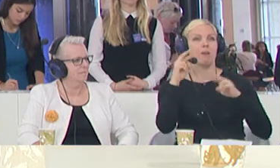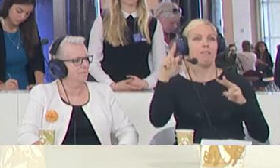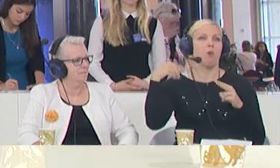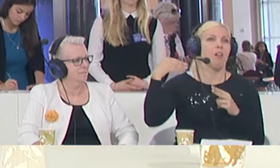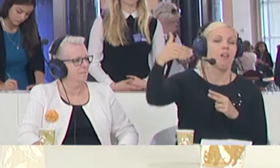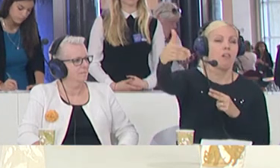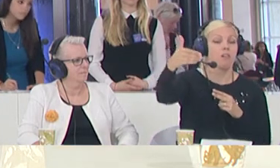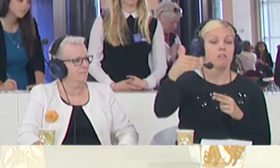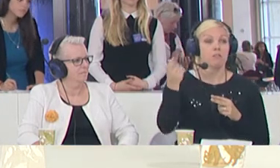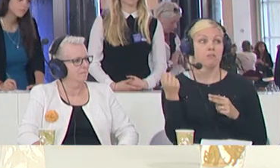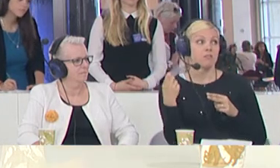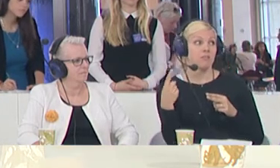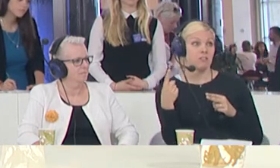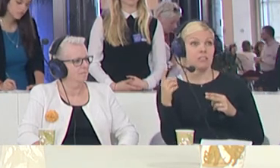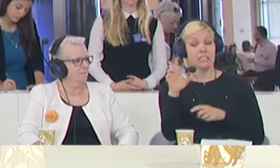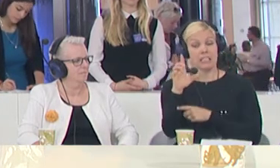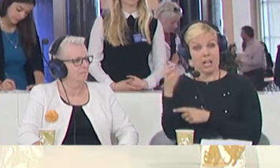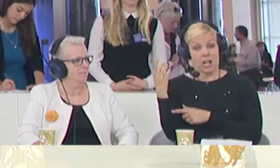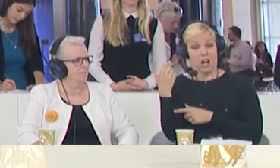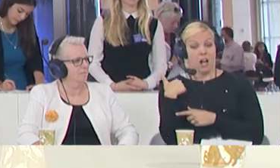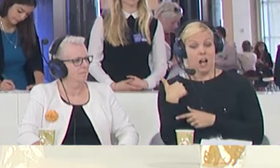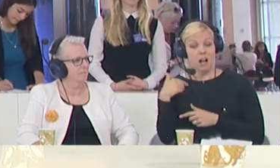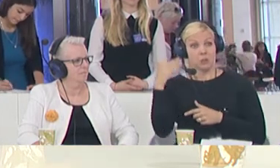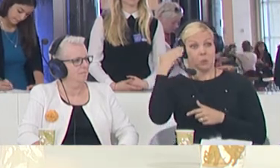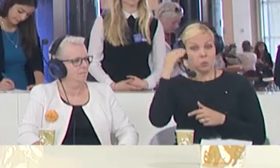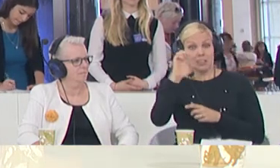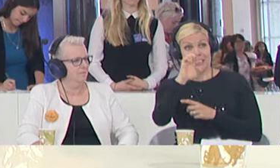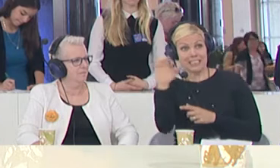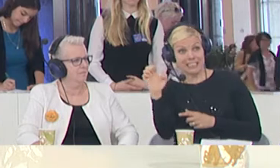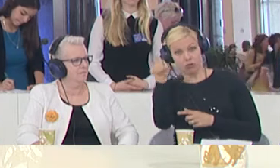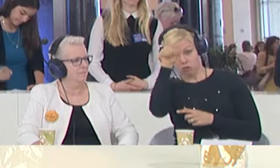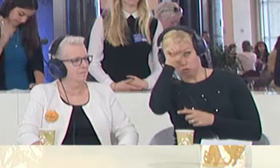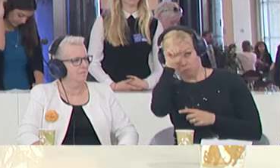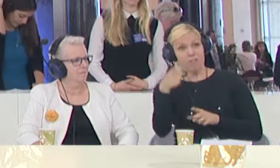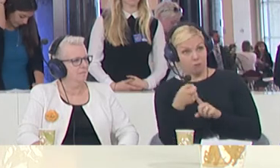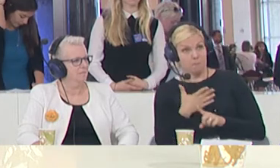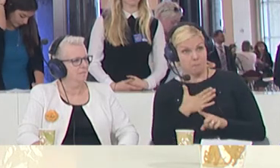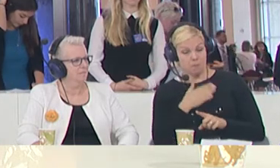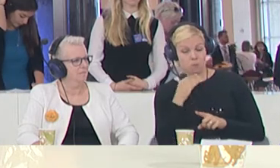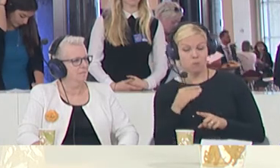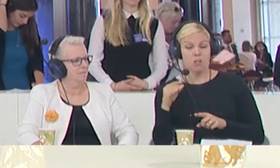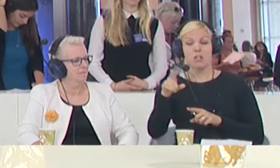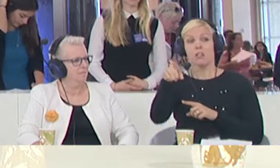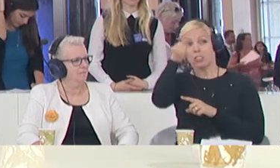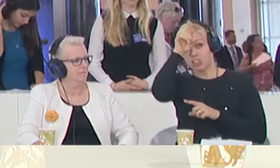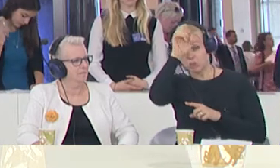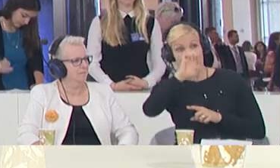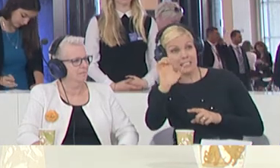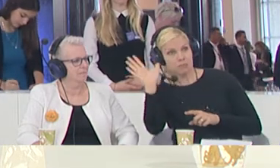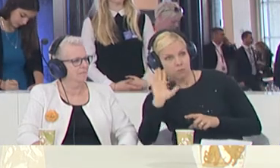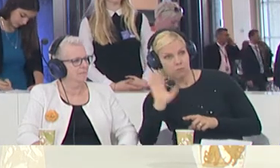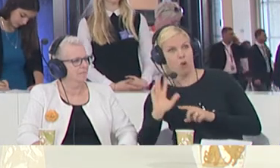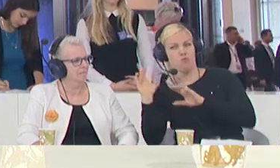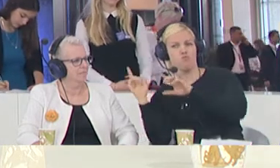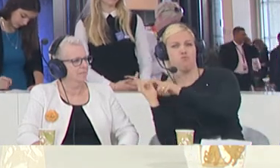went across to the West and looking for better jobs. And it's very difficult for them, for me to tell